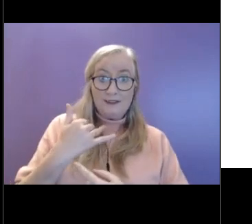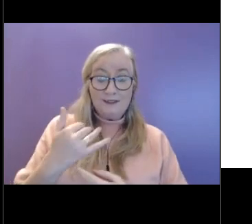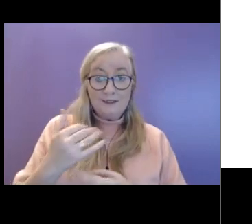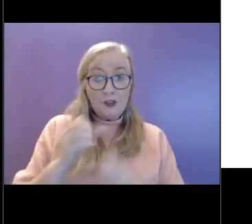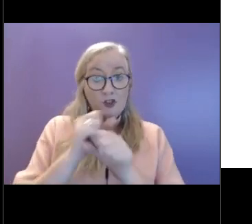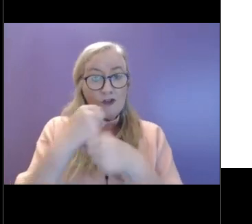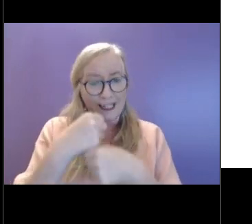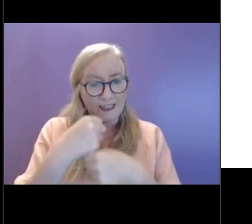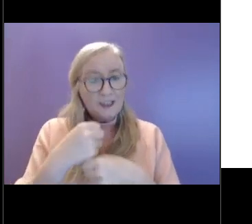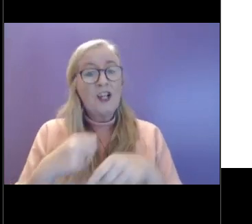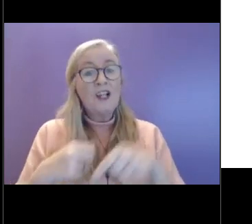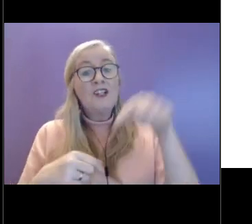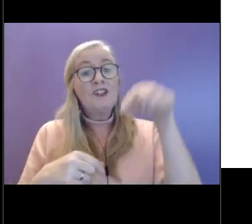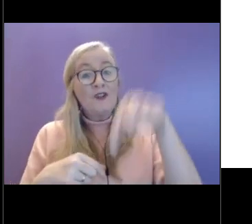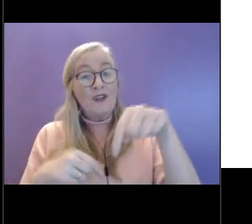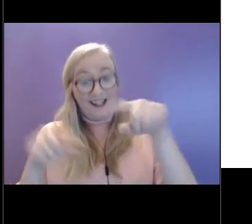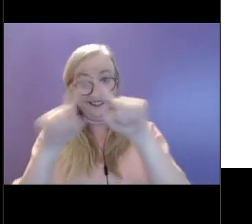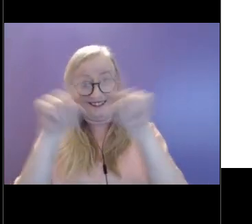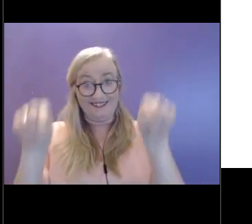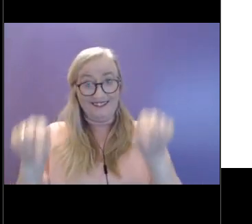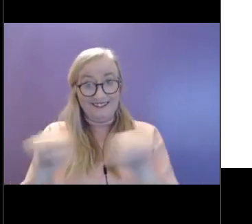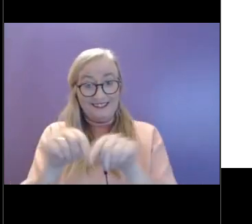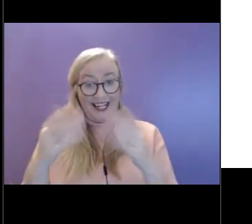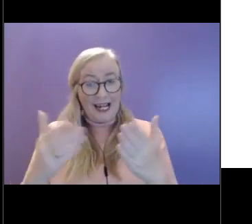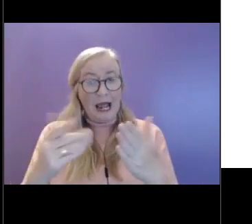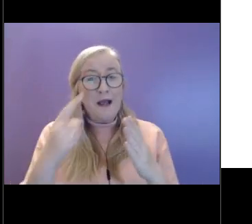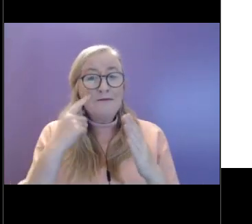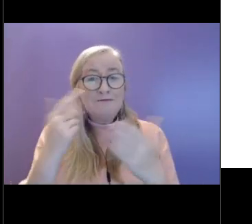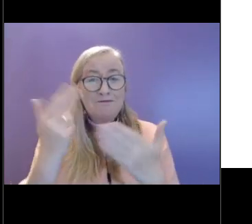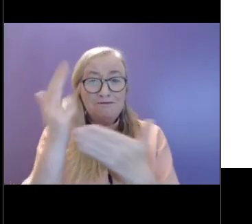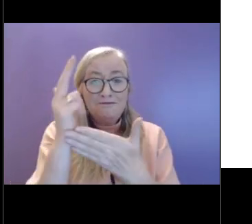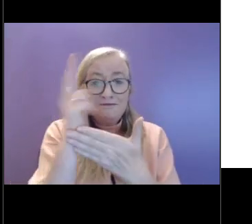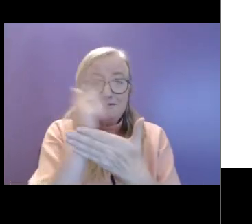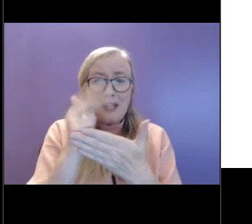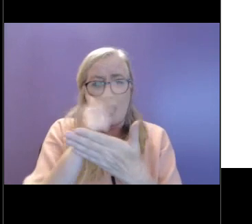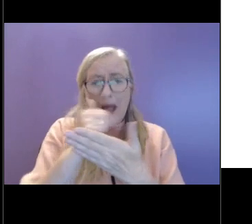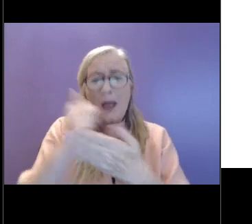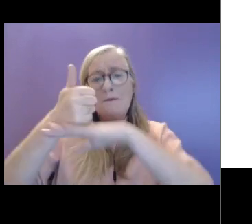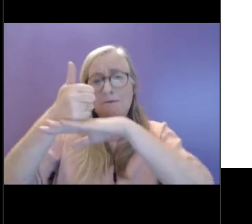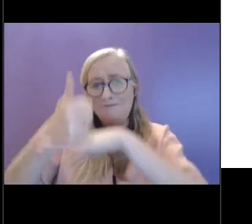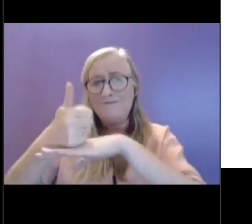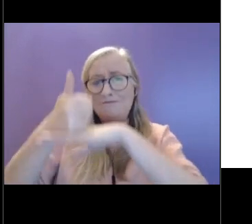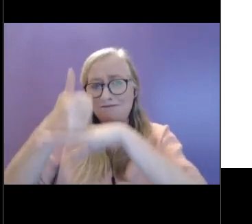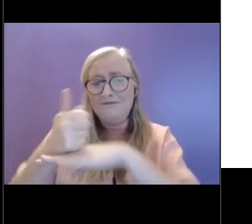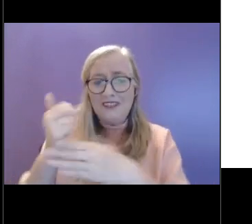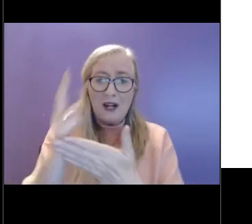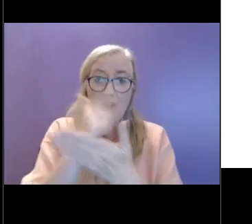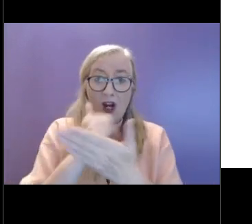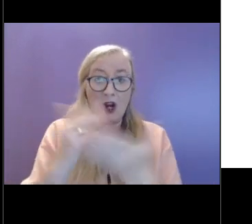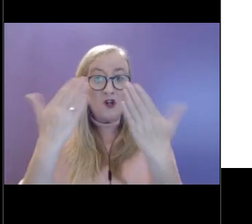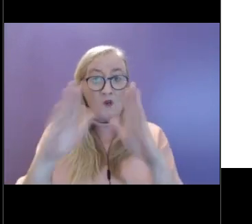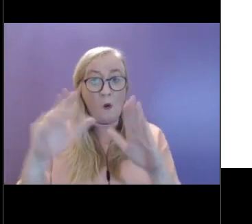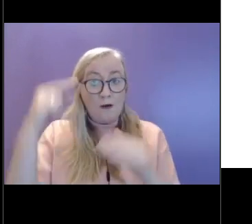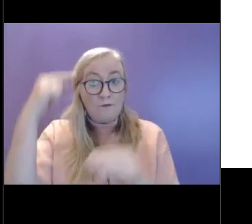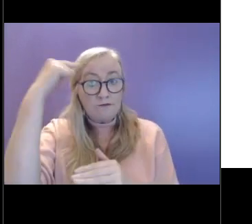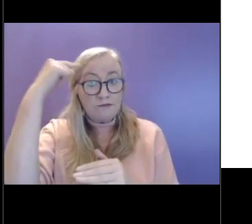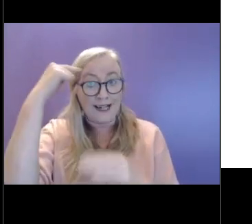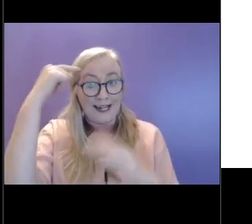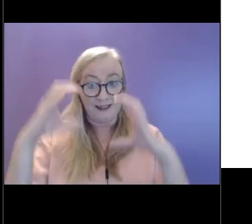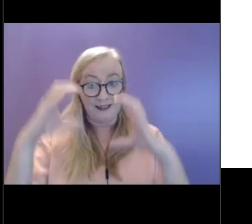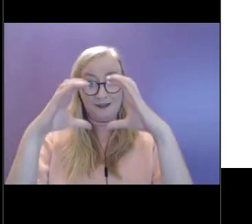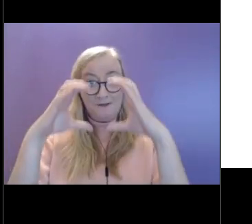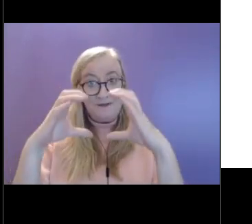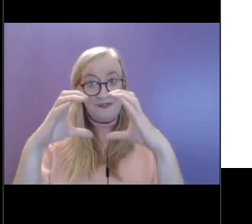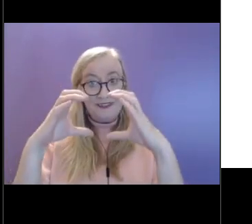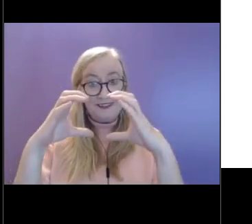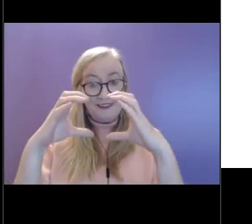So this kind of diagram or it's very, very basic diagram of the brain. And it's